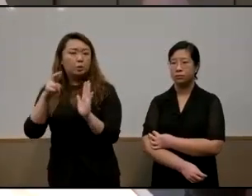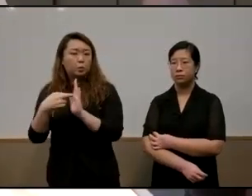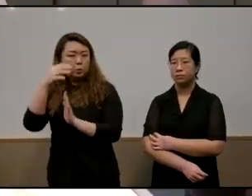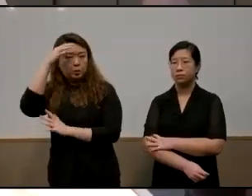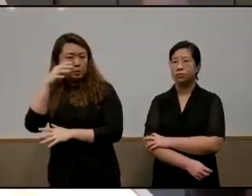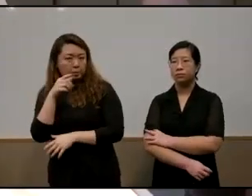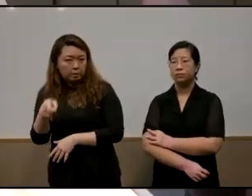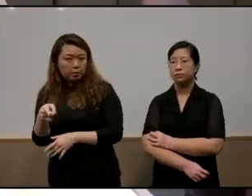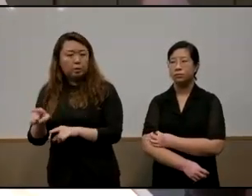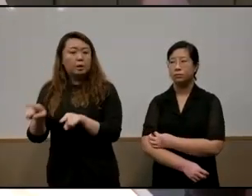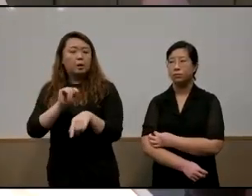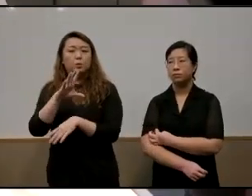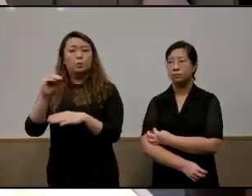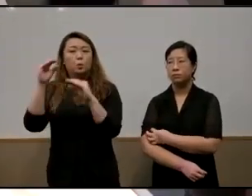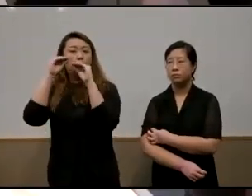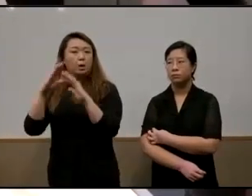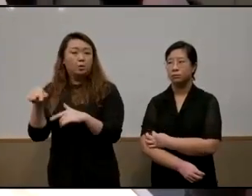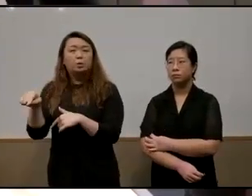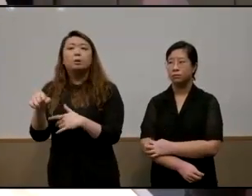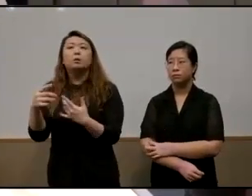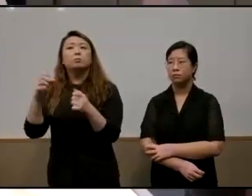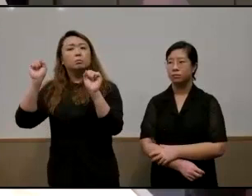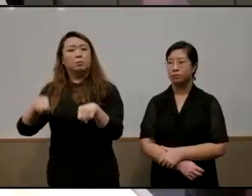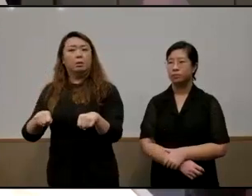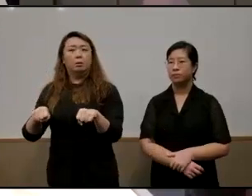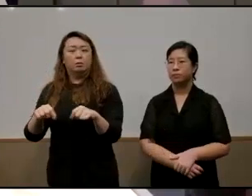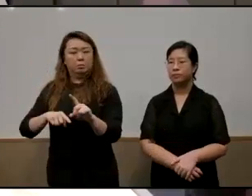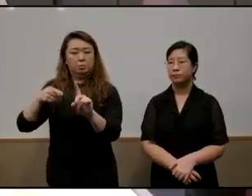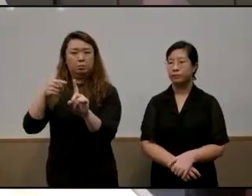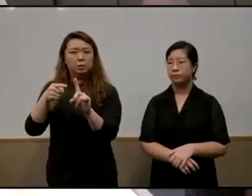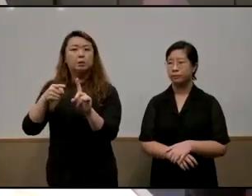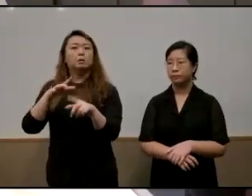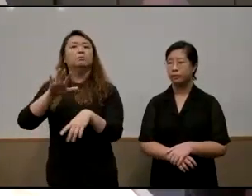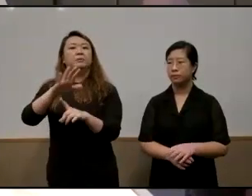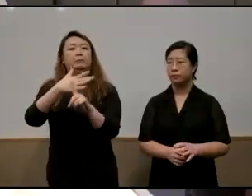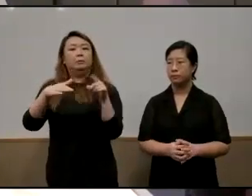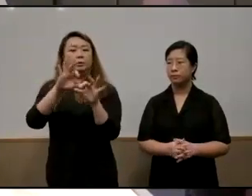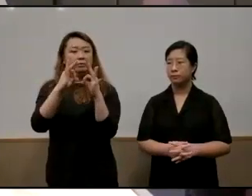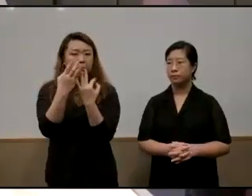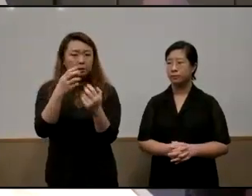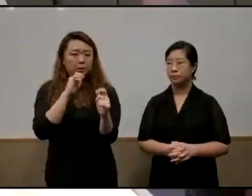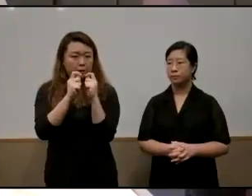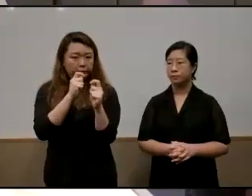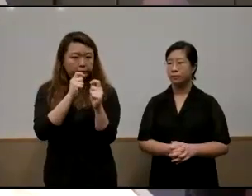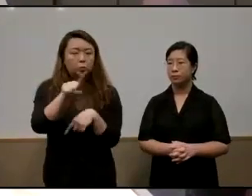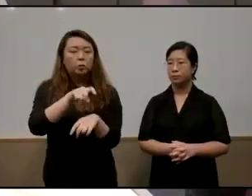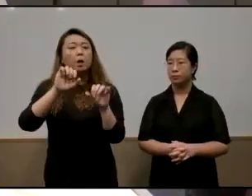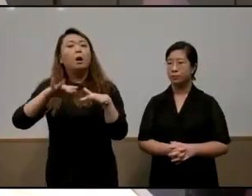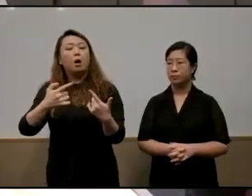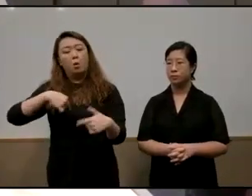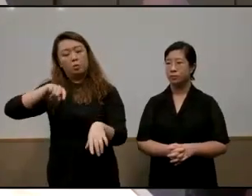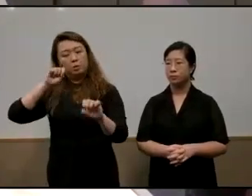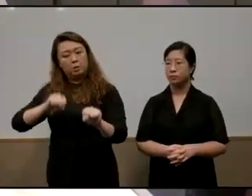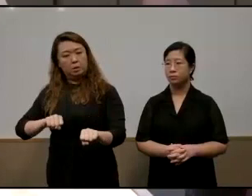parent as a co-educator and can the target demographic that we're talking about today how are we enabling them